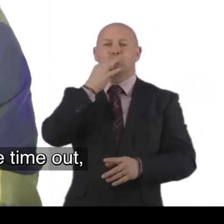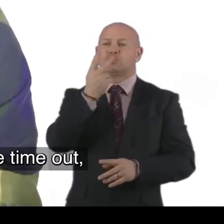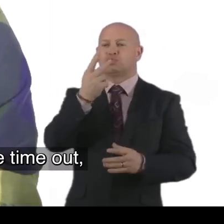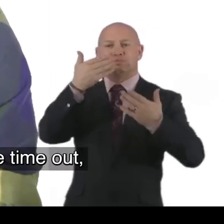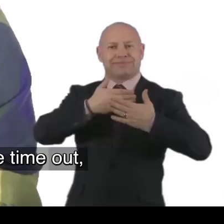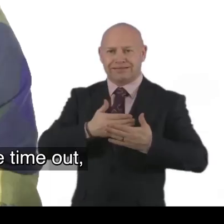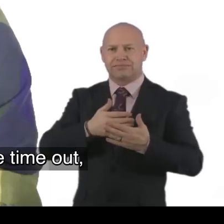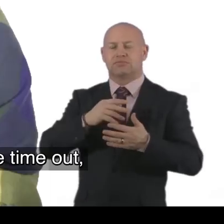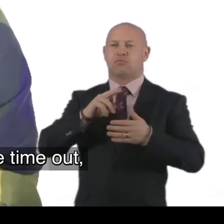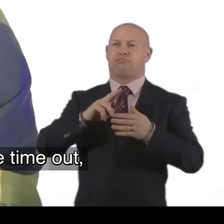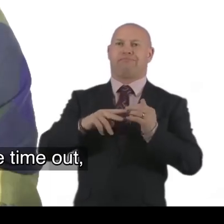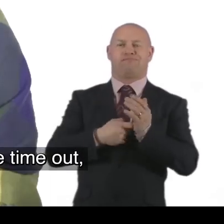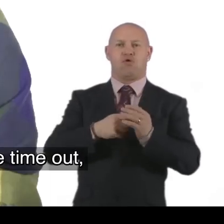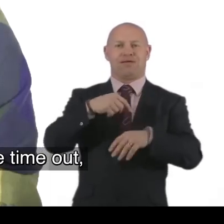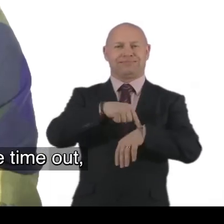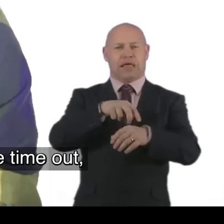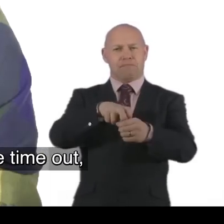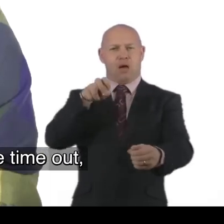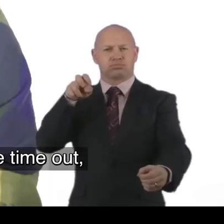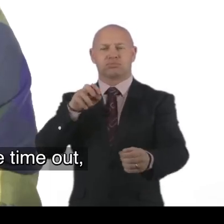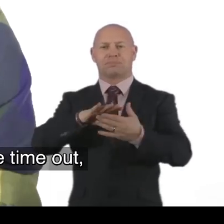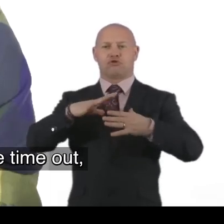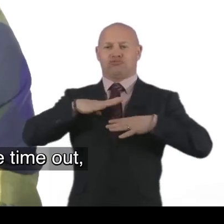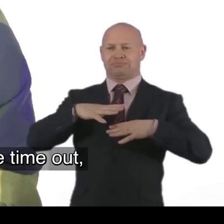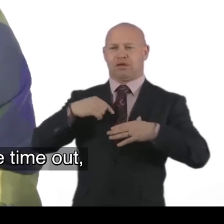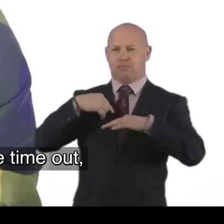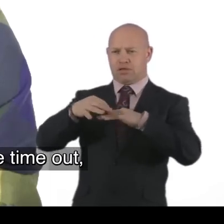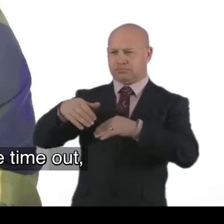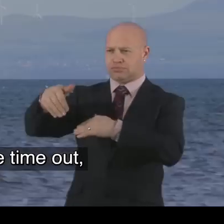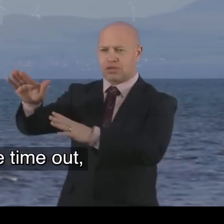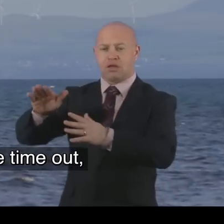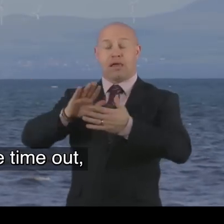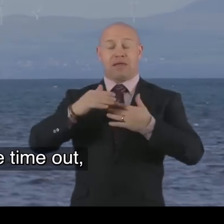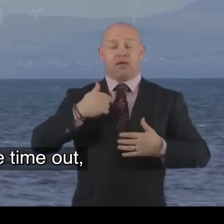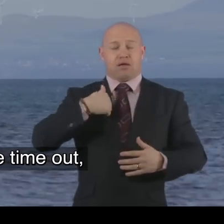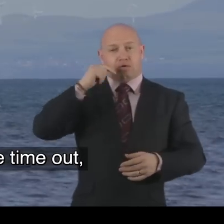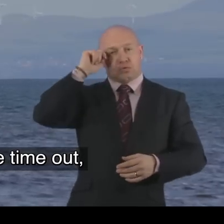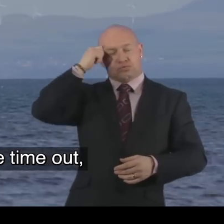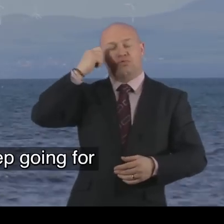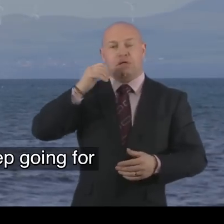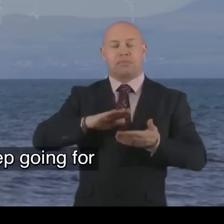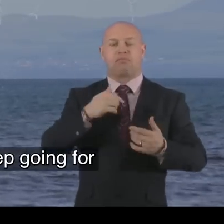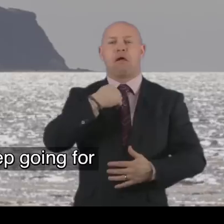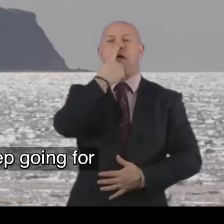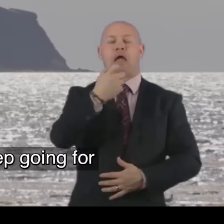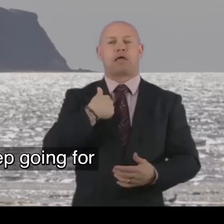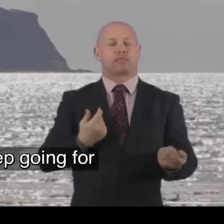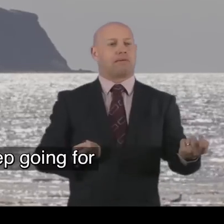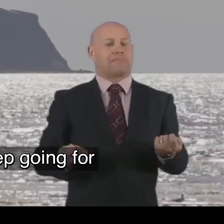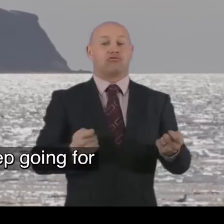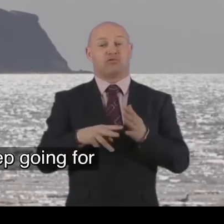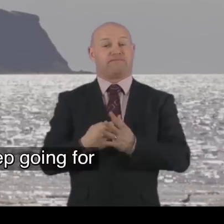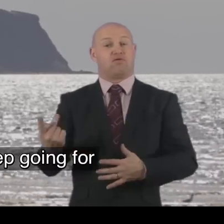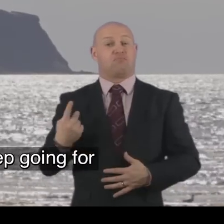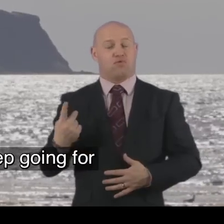It's not just. For two nights. Sleeper care package. It's for some. Some time out. Some respite away. And. Just the things that. Make it